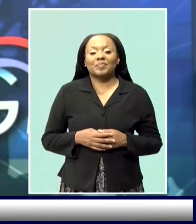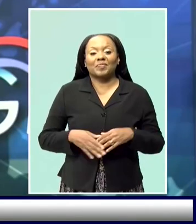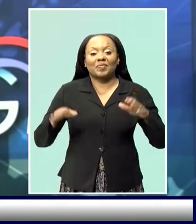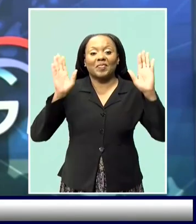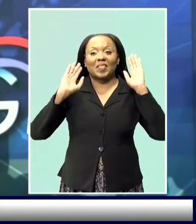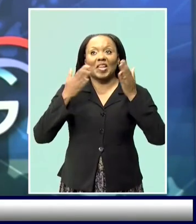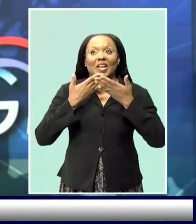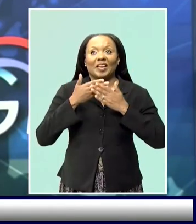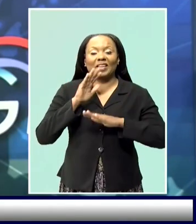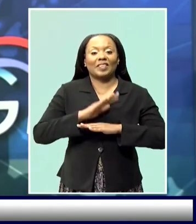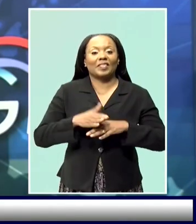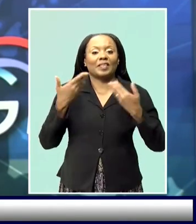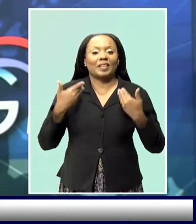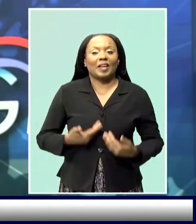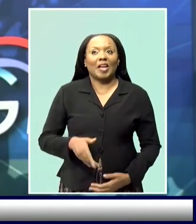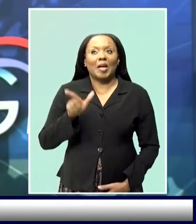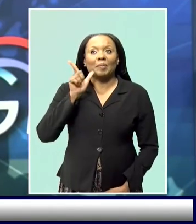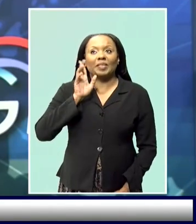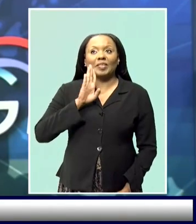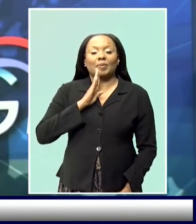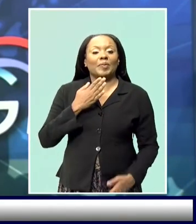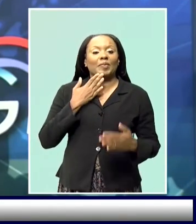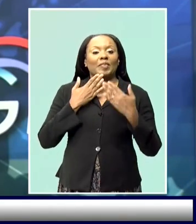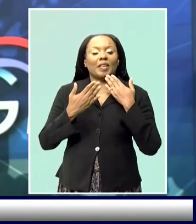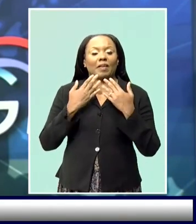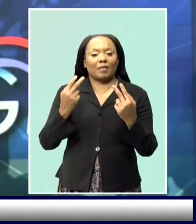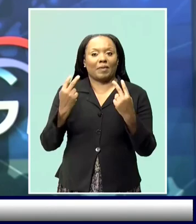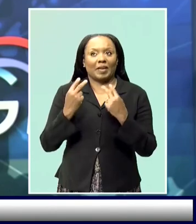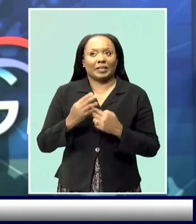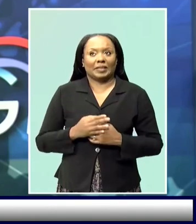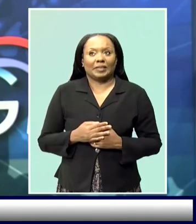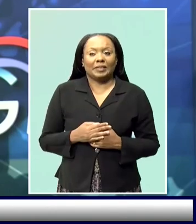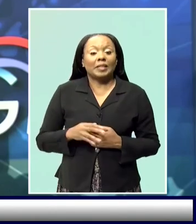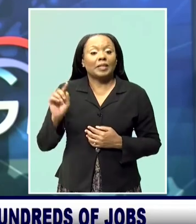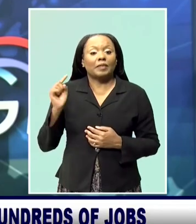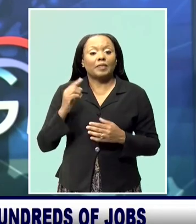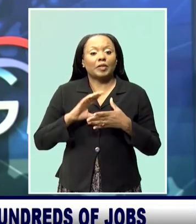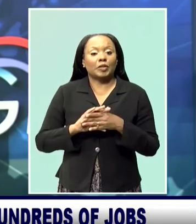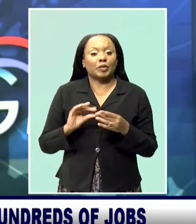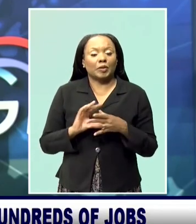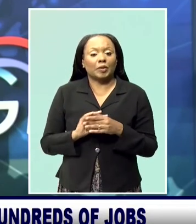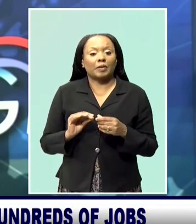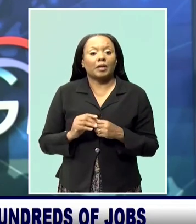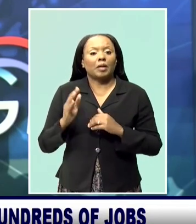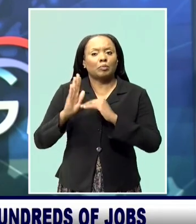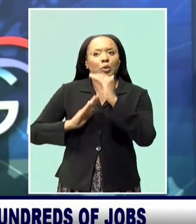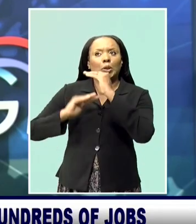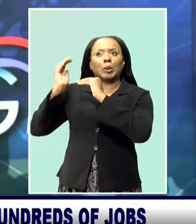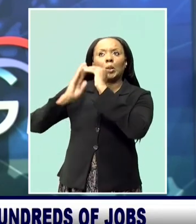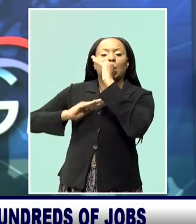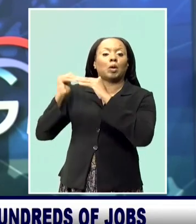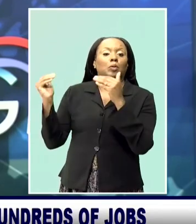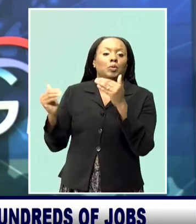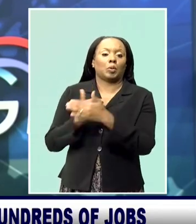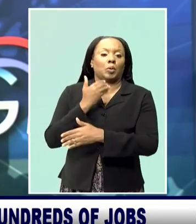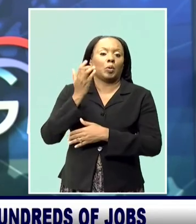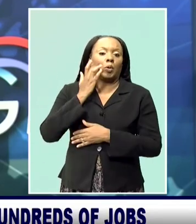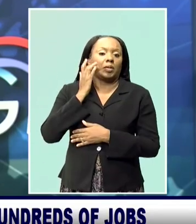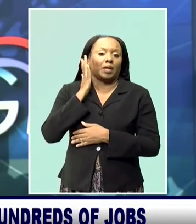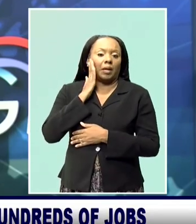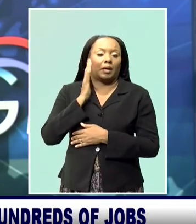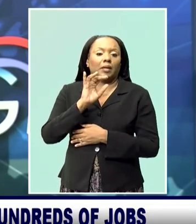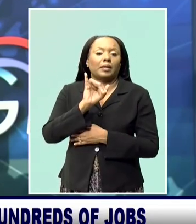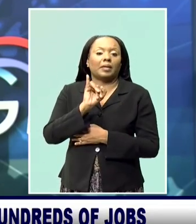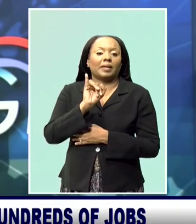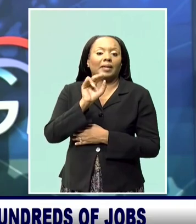Good evening to you. I'm Lisa Broom. Thank you so much for tuning in. In our top story tonight, the construction of a new indigo-branded hotel